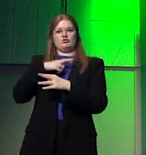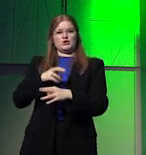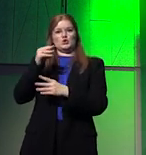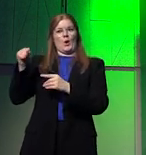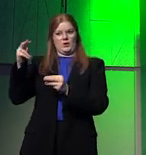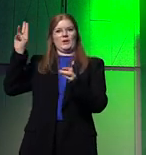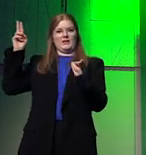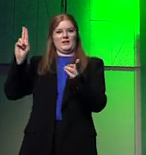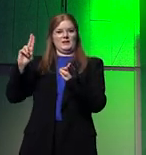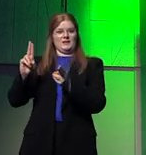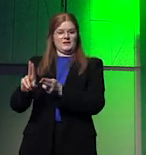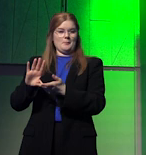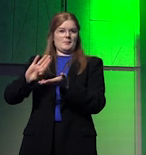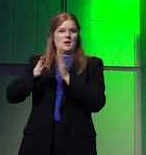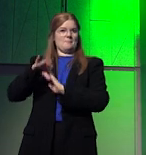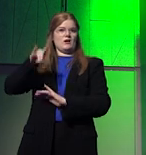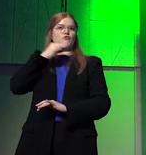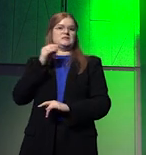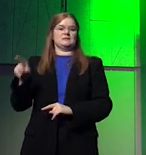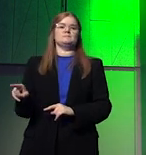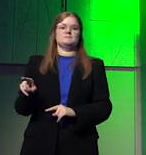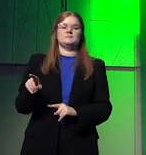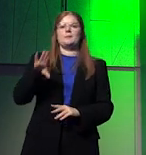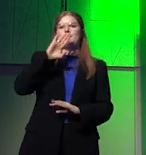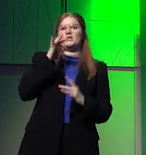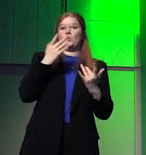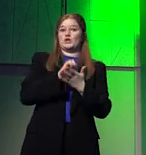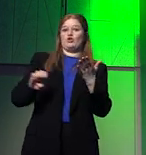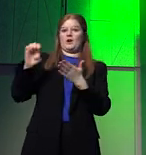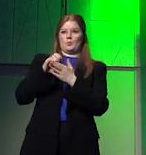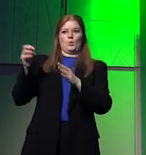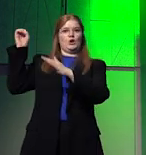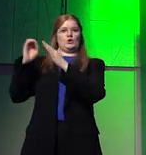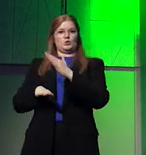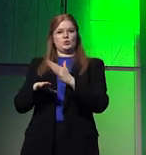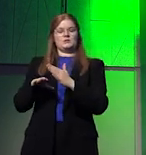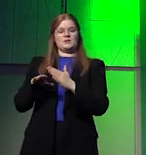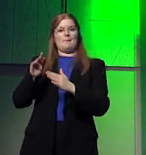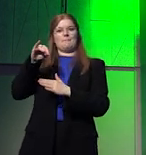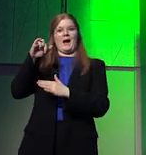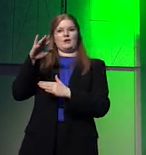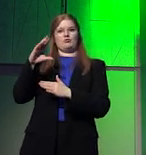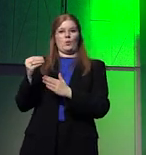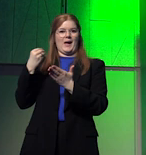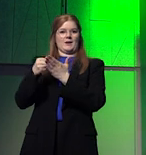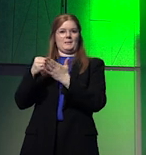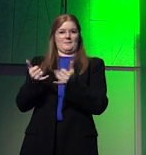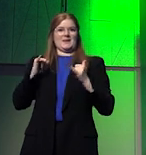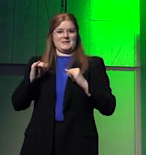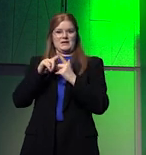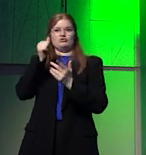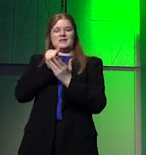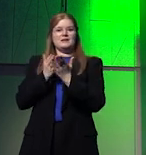will face growing risks. This means that Europe will lose macroeconomic capacity and microeconomic